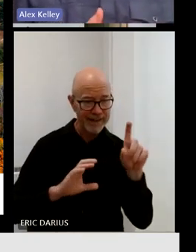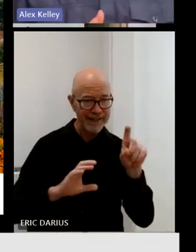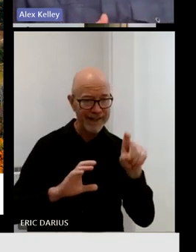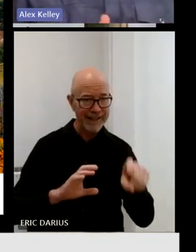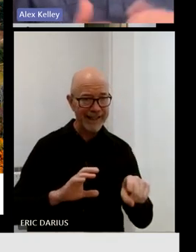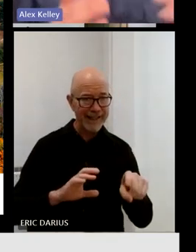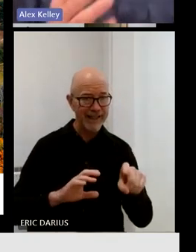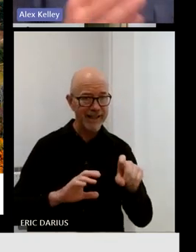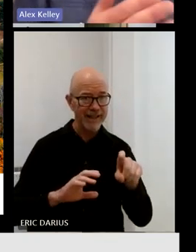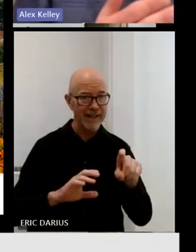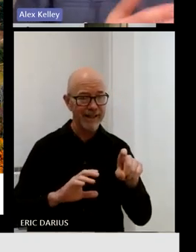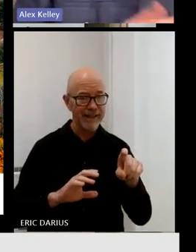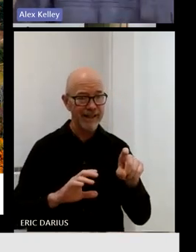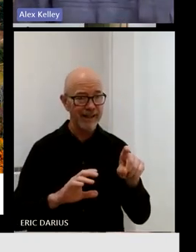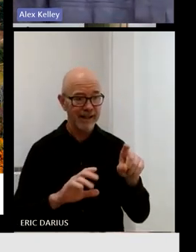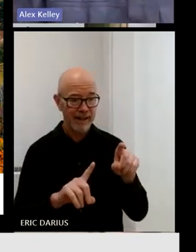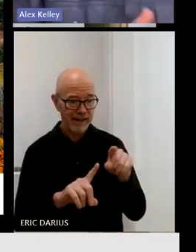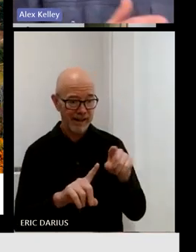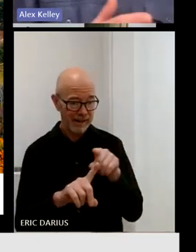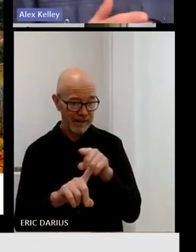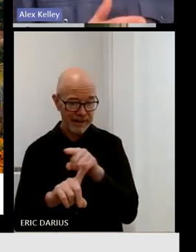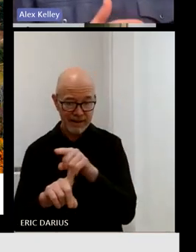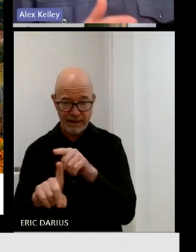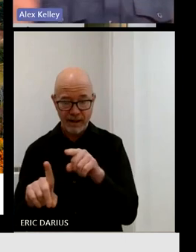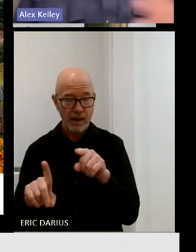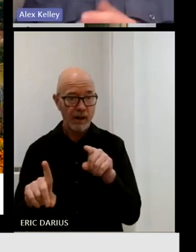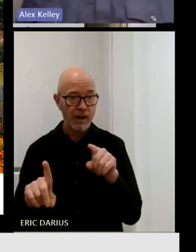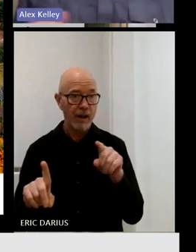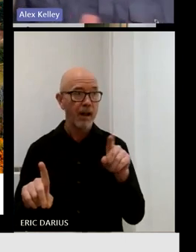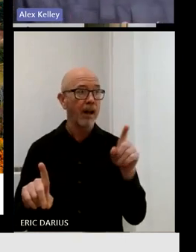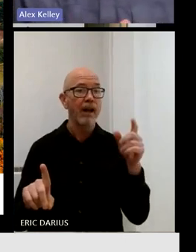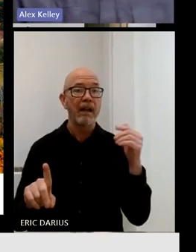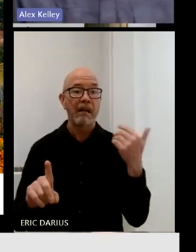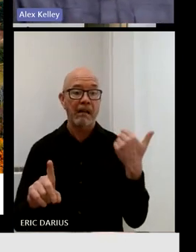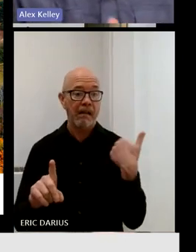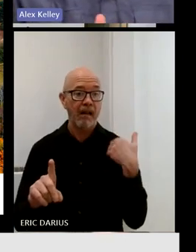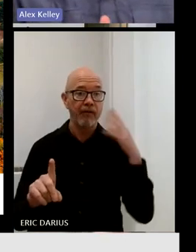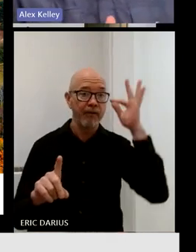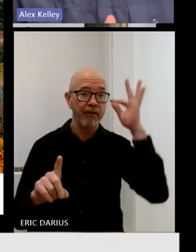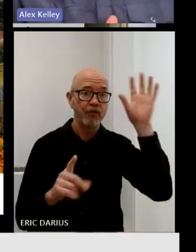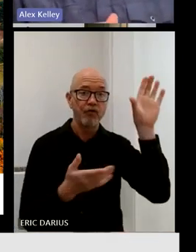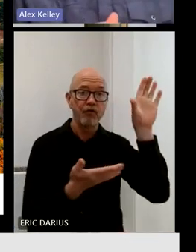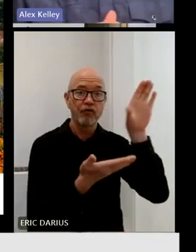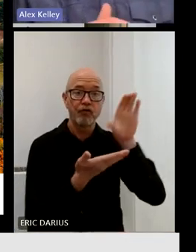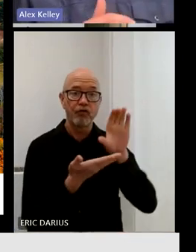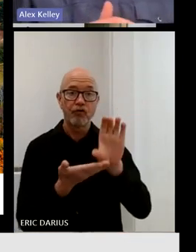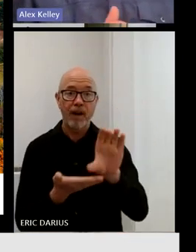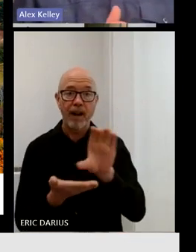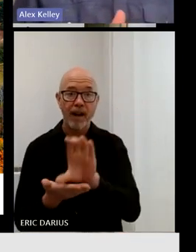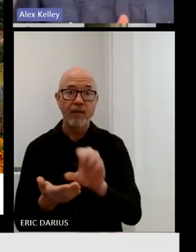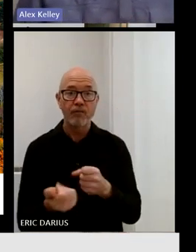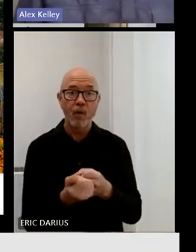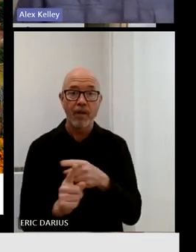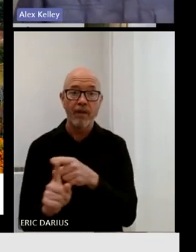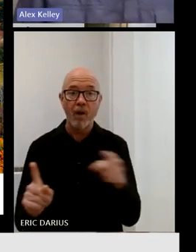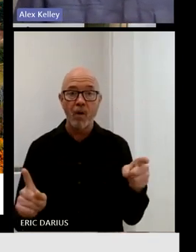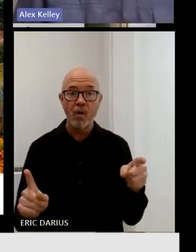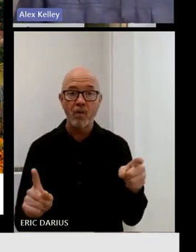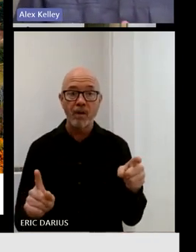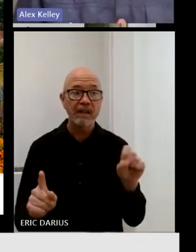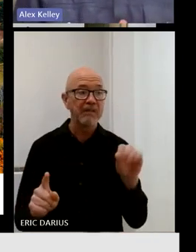have federal grants available to support them and what don't. And it is a funding barrier, as I mentioned, to